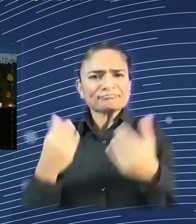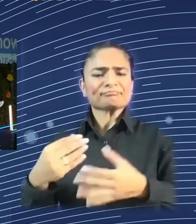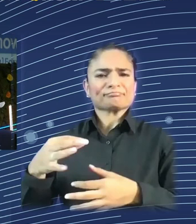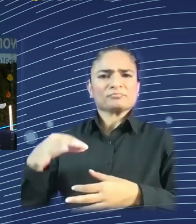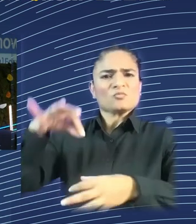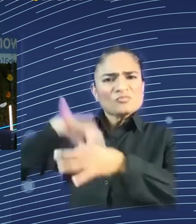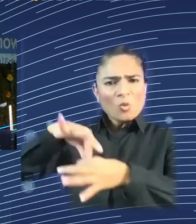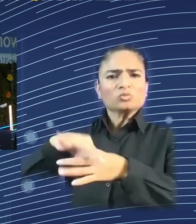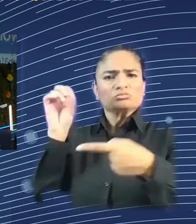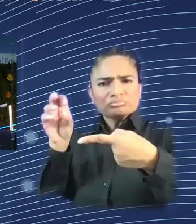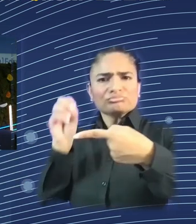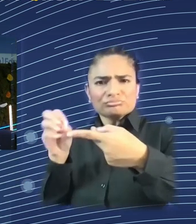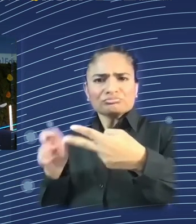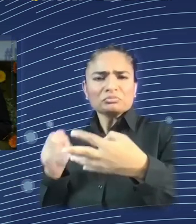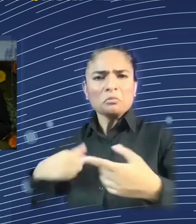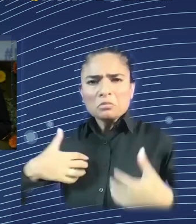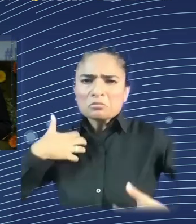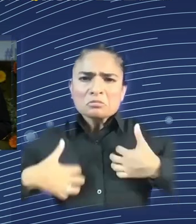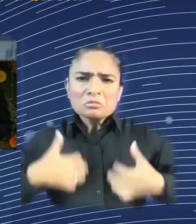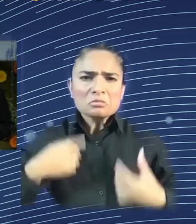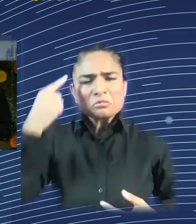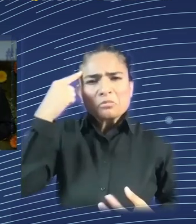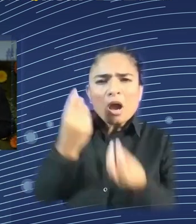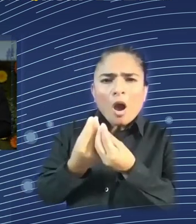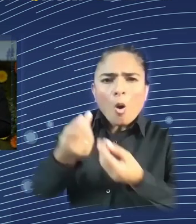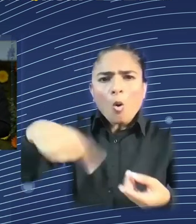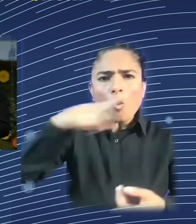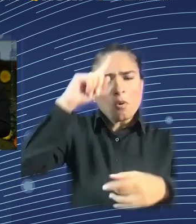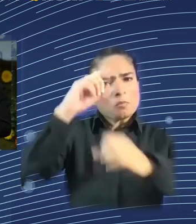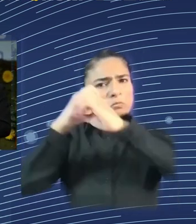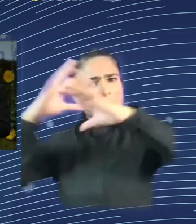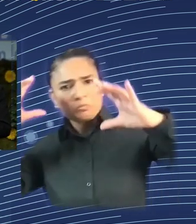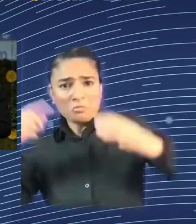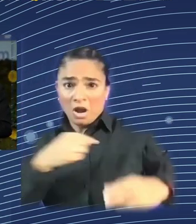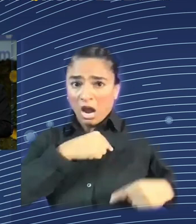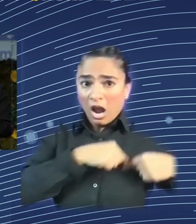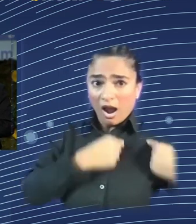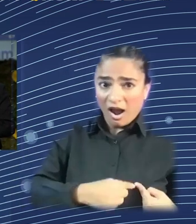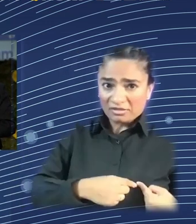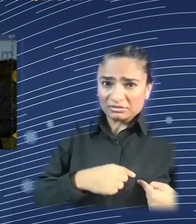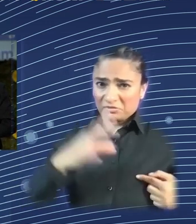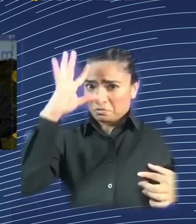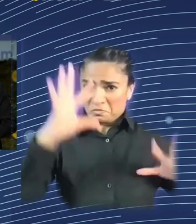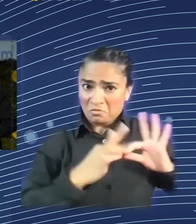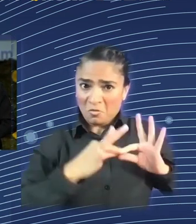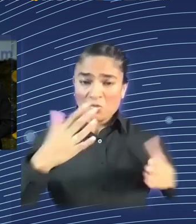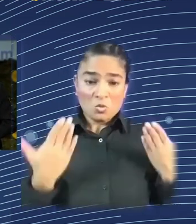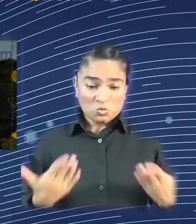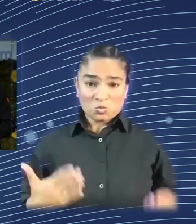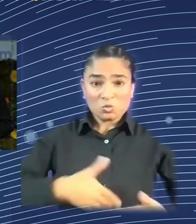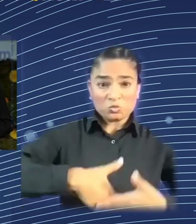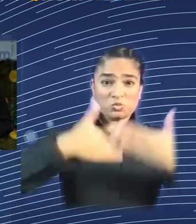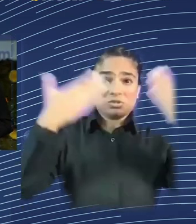heart changes or not by the end of today and also during the day tomorrow. There we go. 78%.